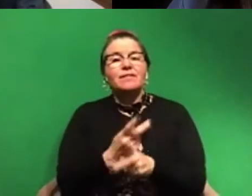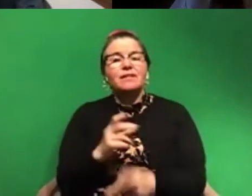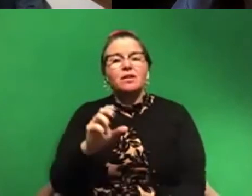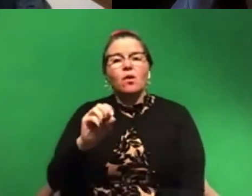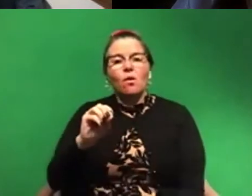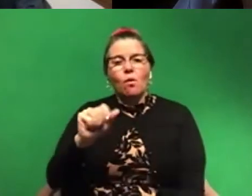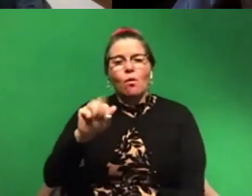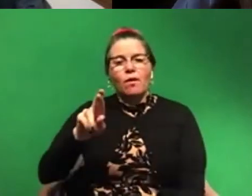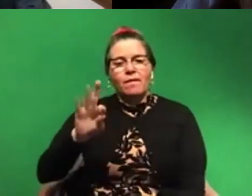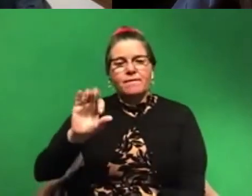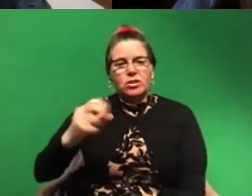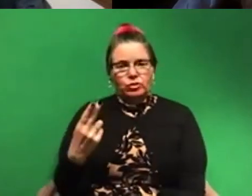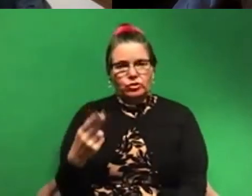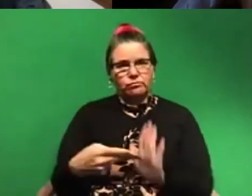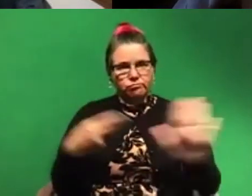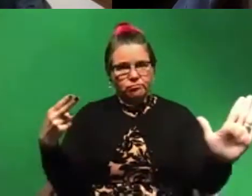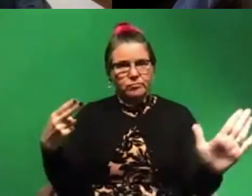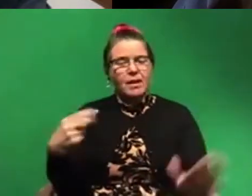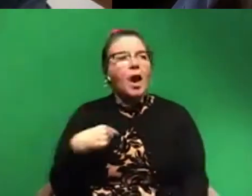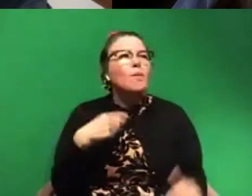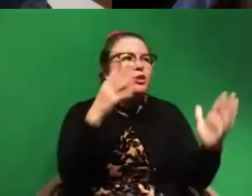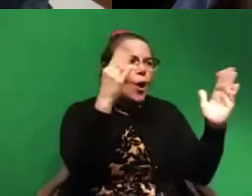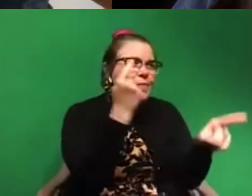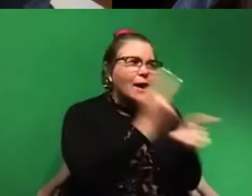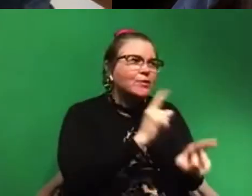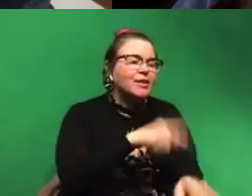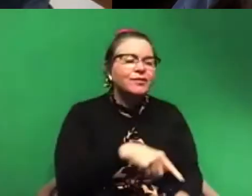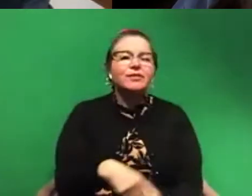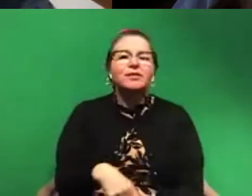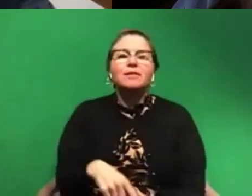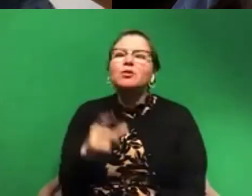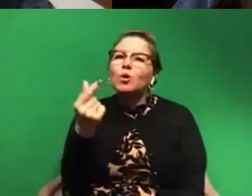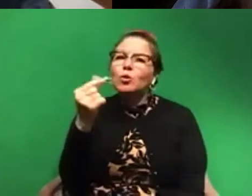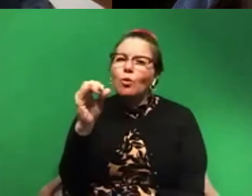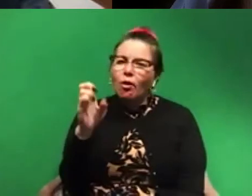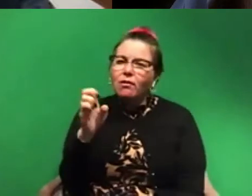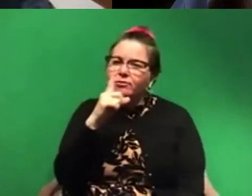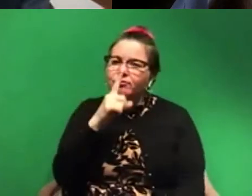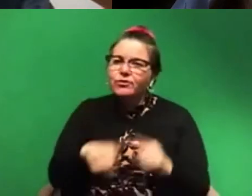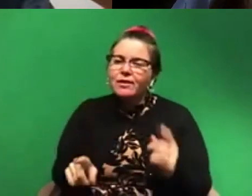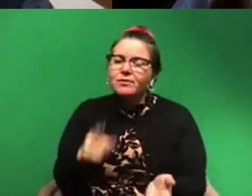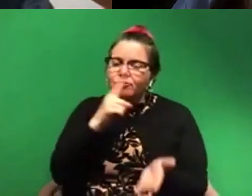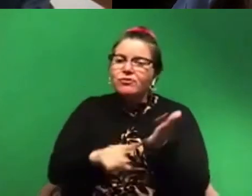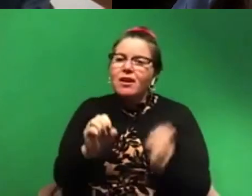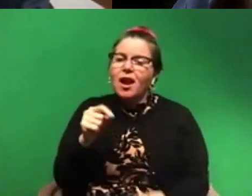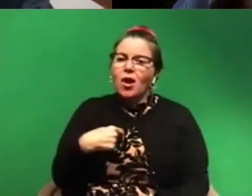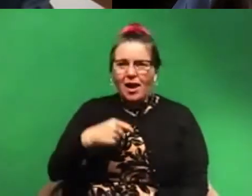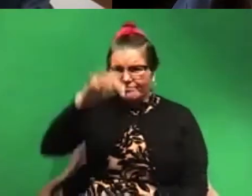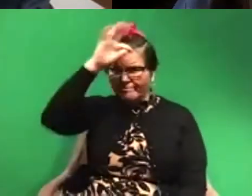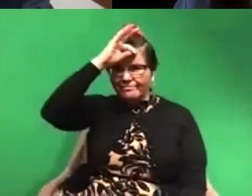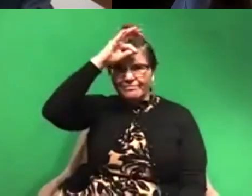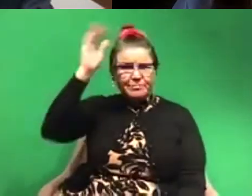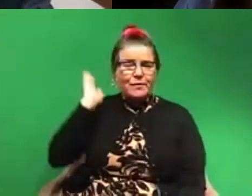If you ever get a chance, you can Google or fish. Yeah. I had no clue at the time. Totally cool. Totally neat.